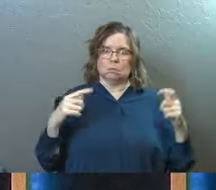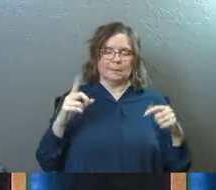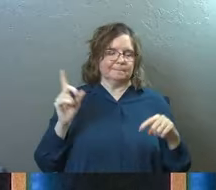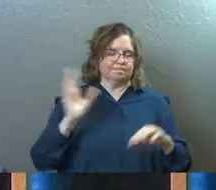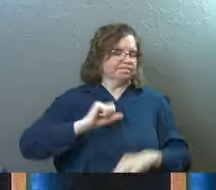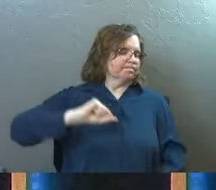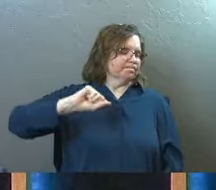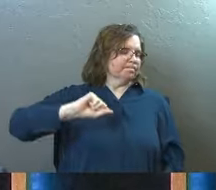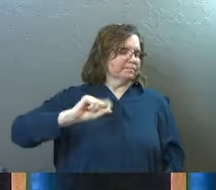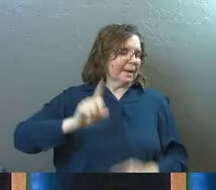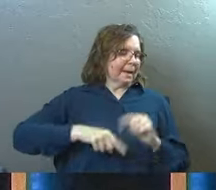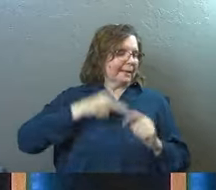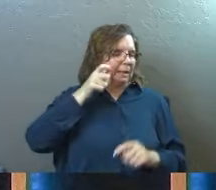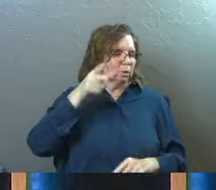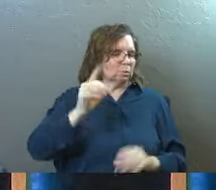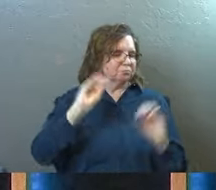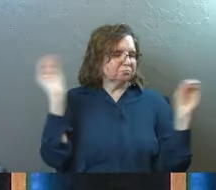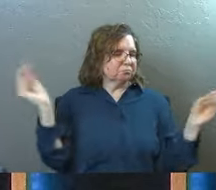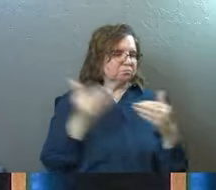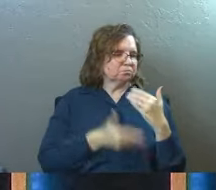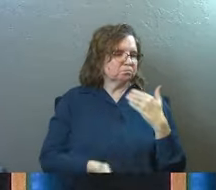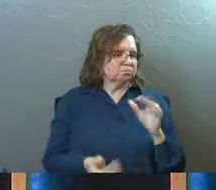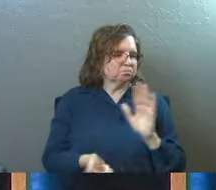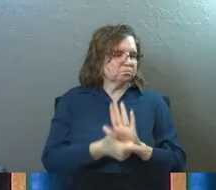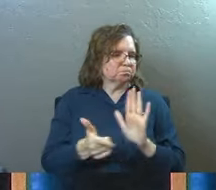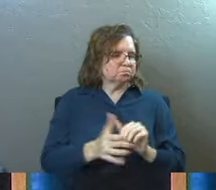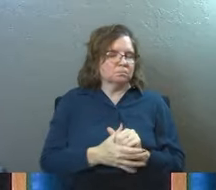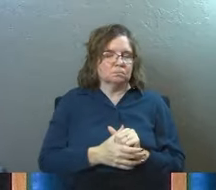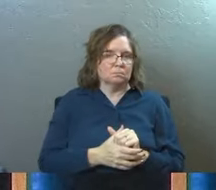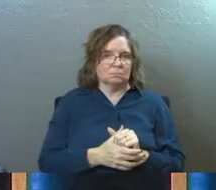anything that this particular person says from this point on.